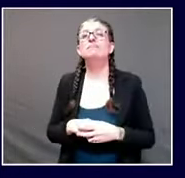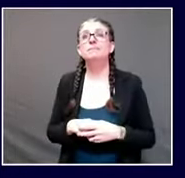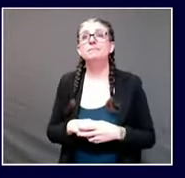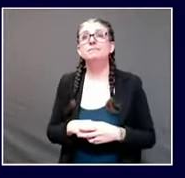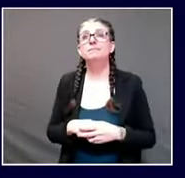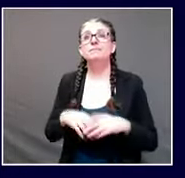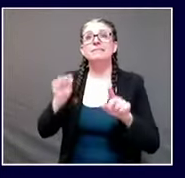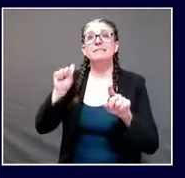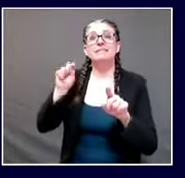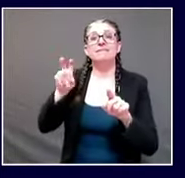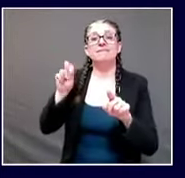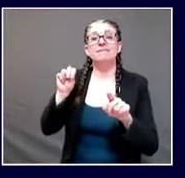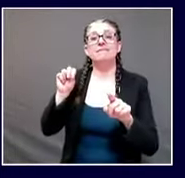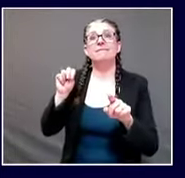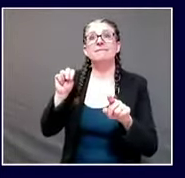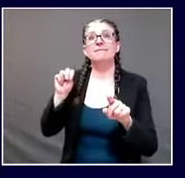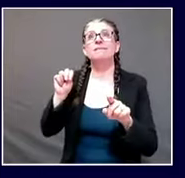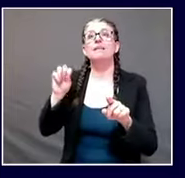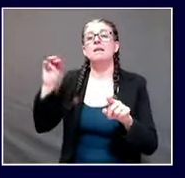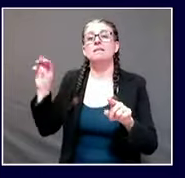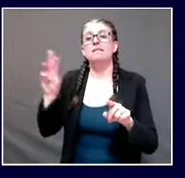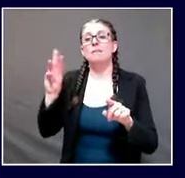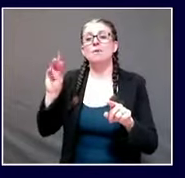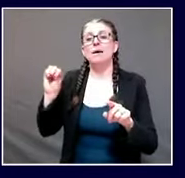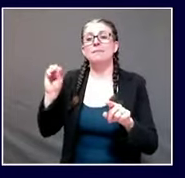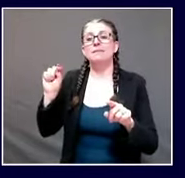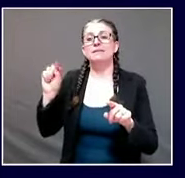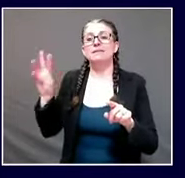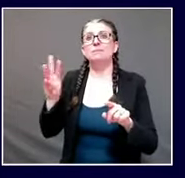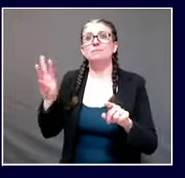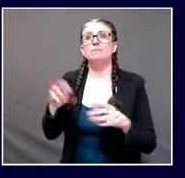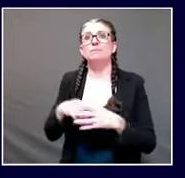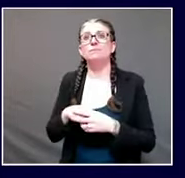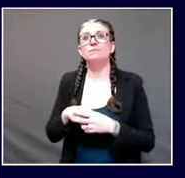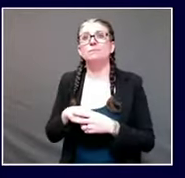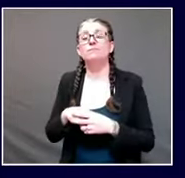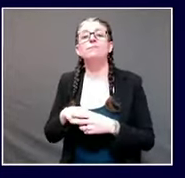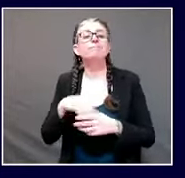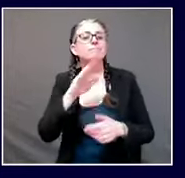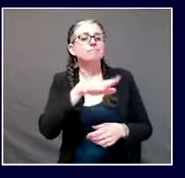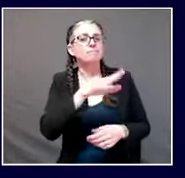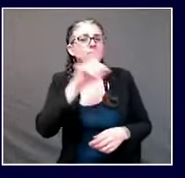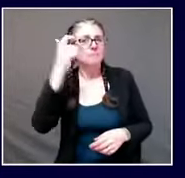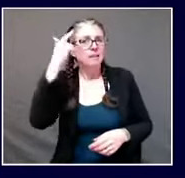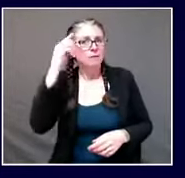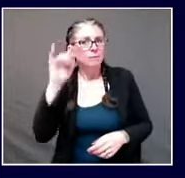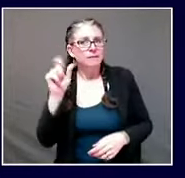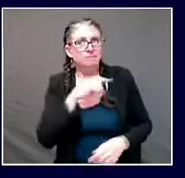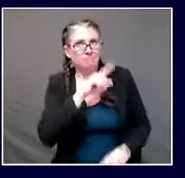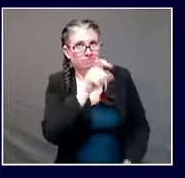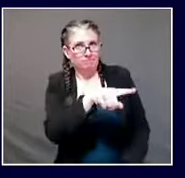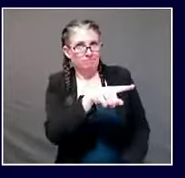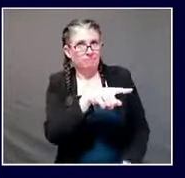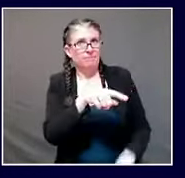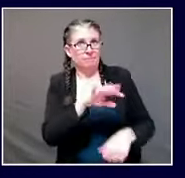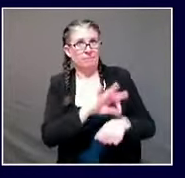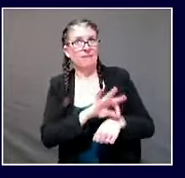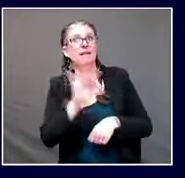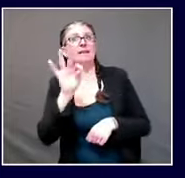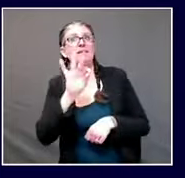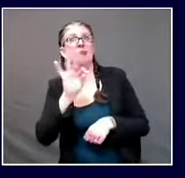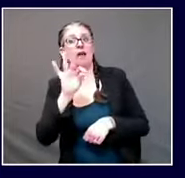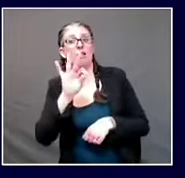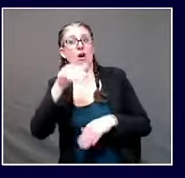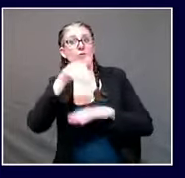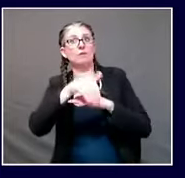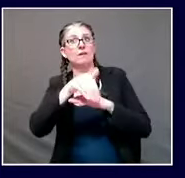mills governor mills i wanted to ask you about the 9 pm limit placed on certain businesses uh now it's not just our state doing these types